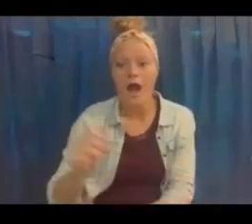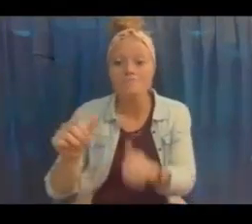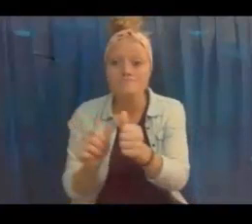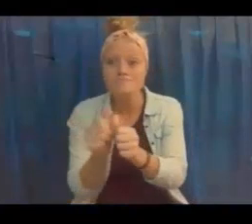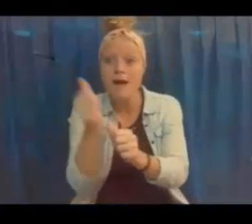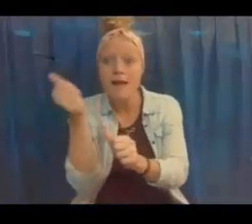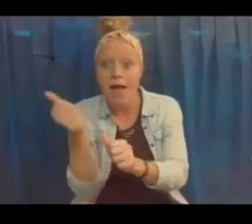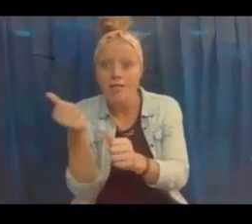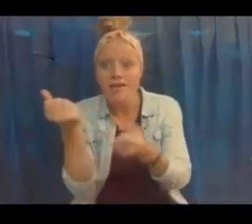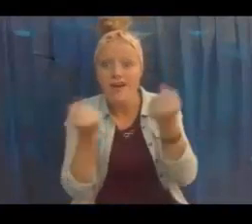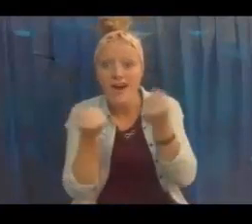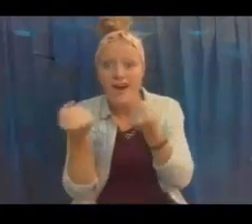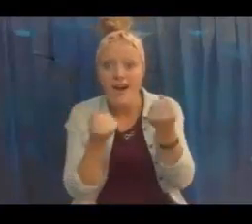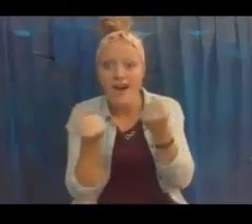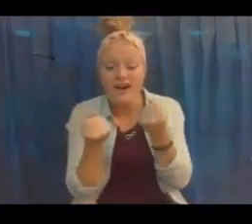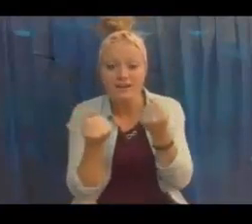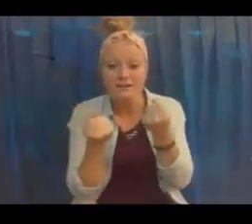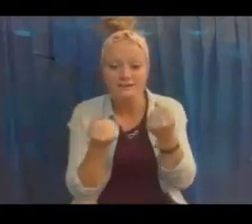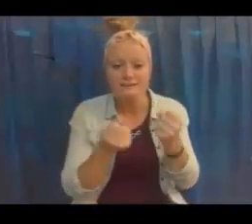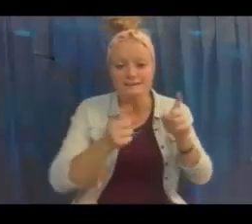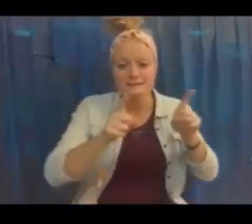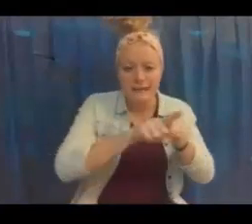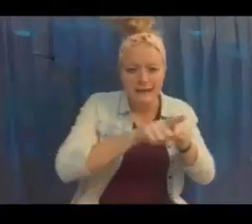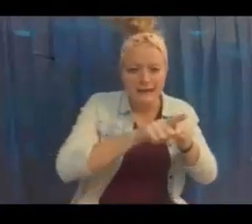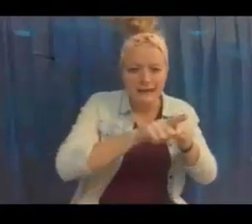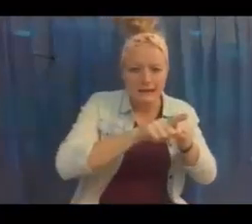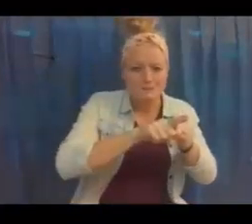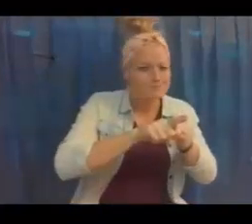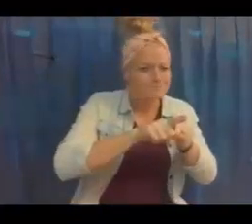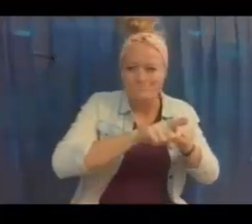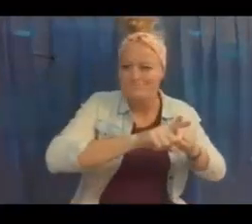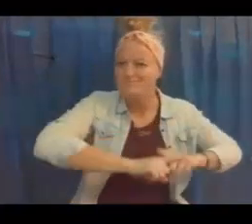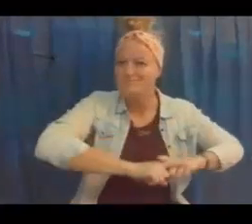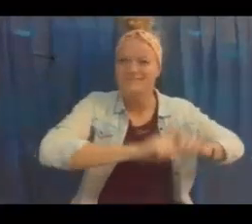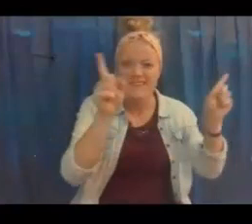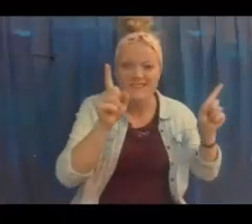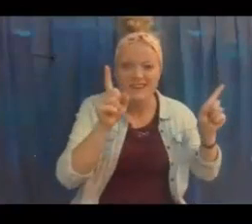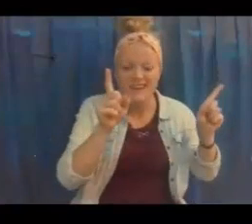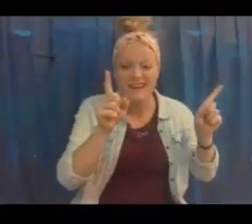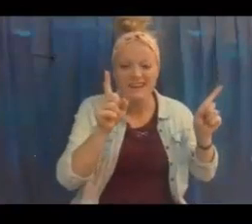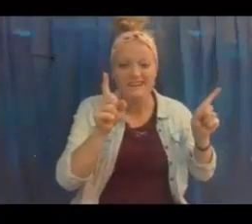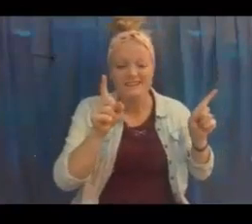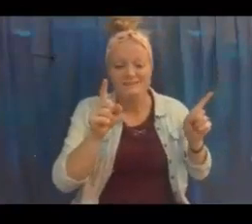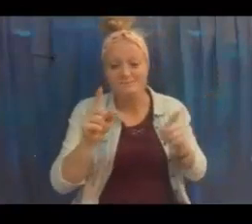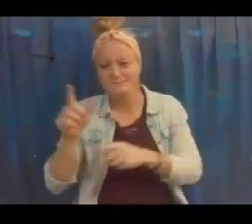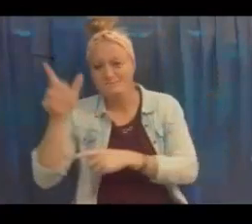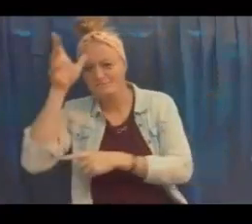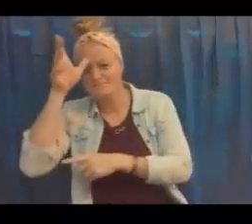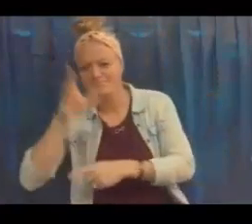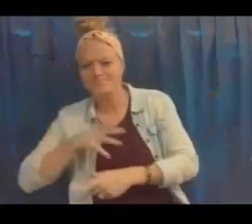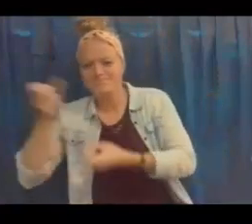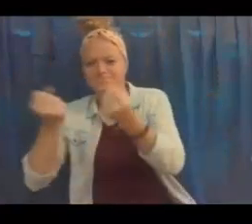Oh, another car. Is it the same? Nope,